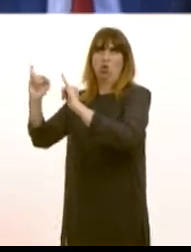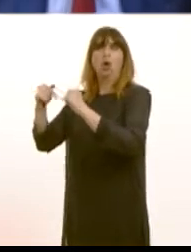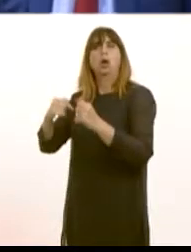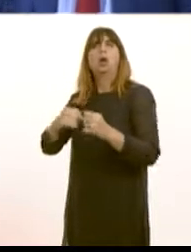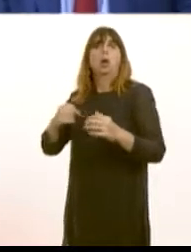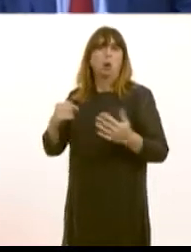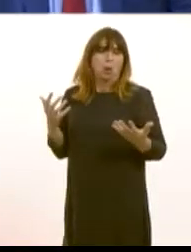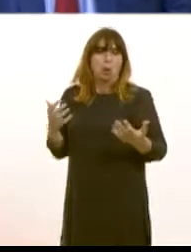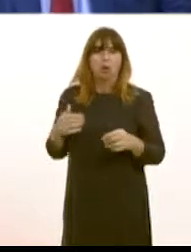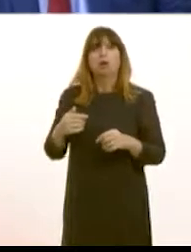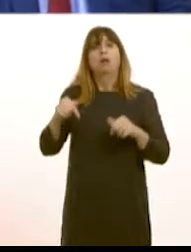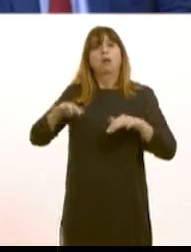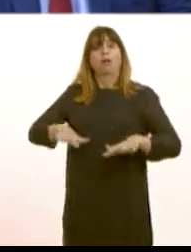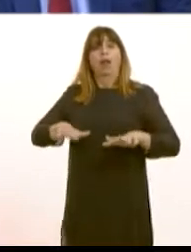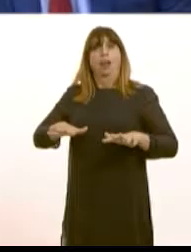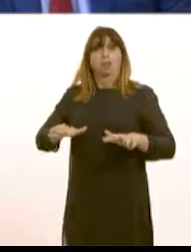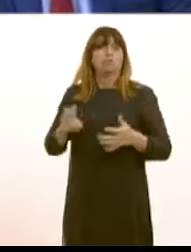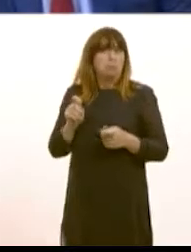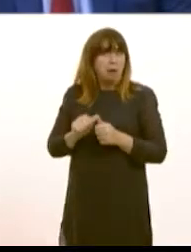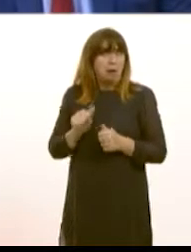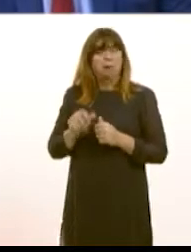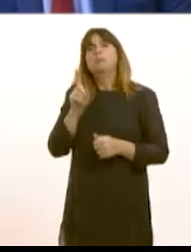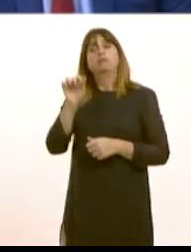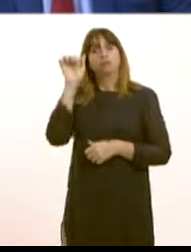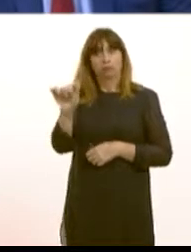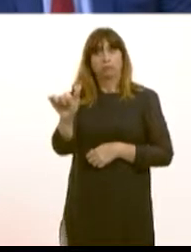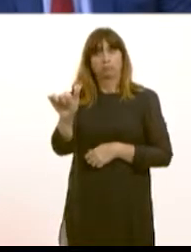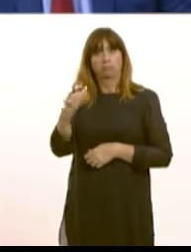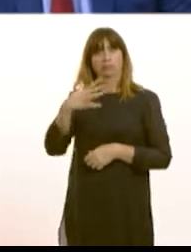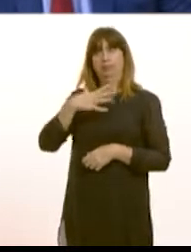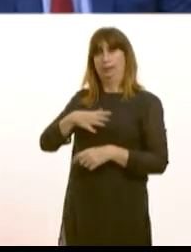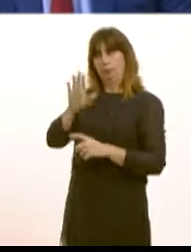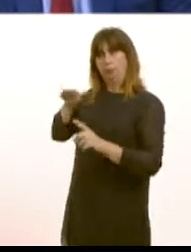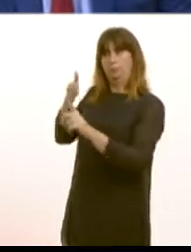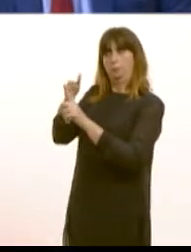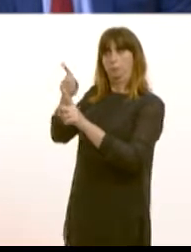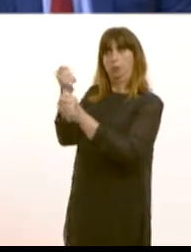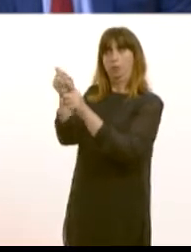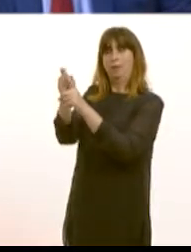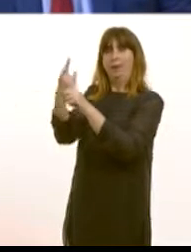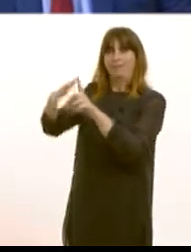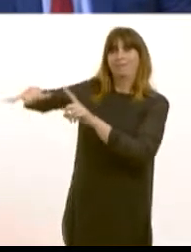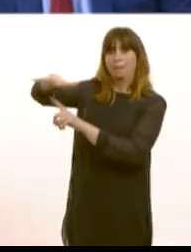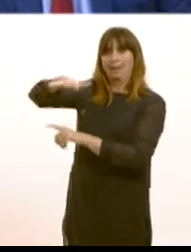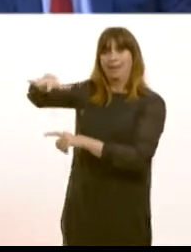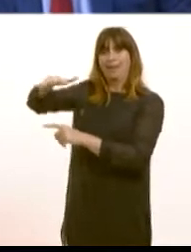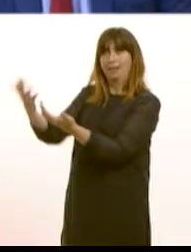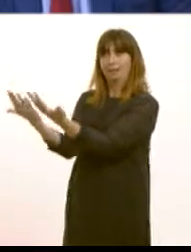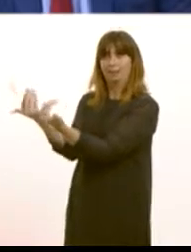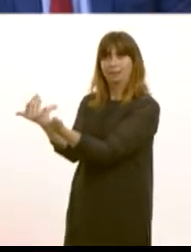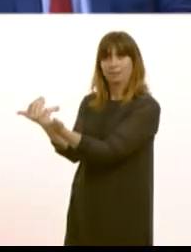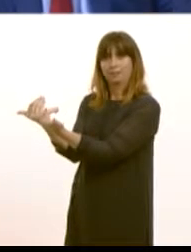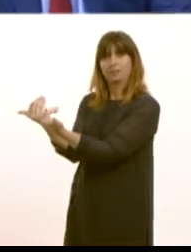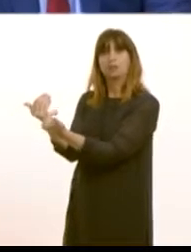I may, with respect to the member, in the sense that it is absolutely right that you have to target the family. For many years ago,